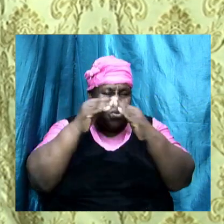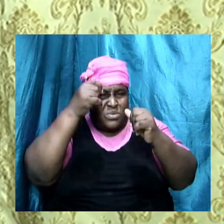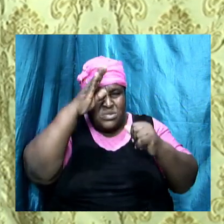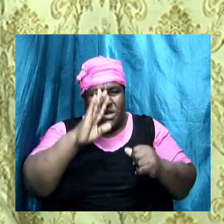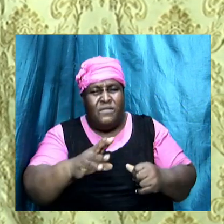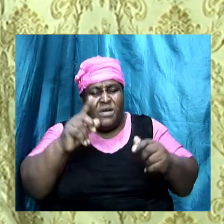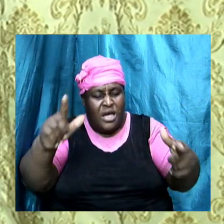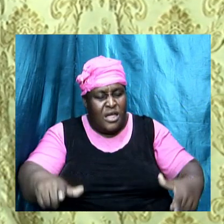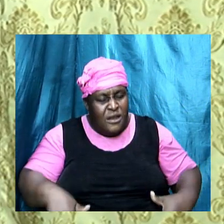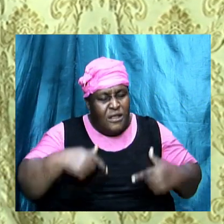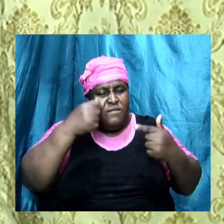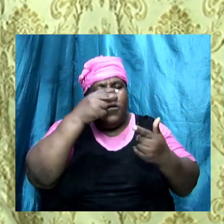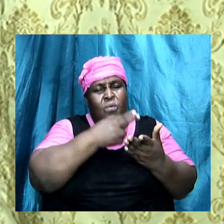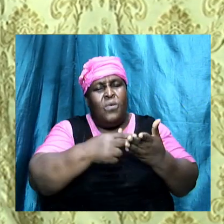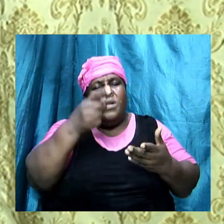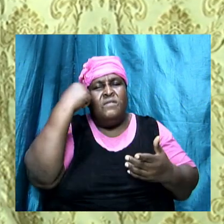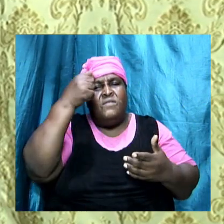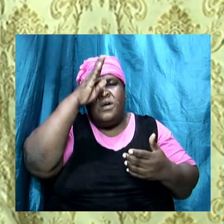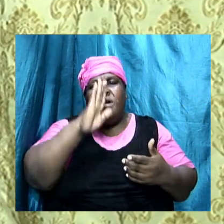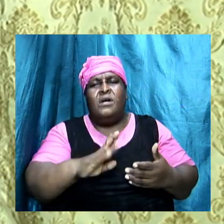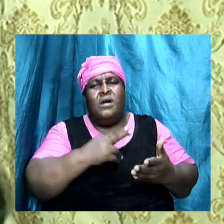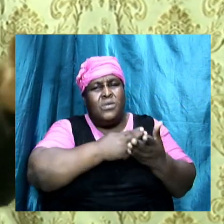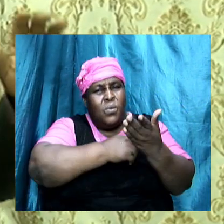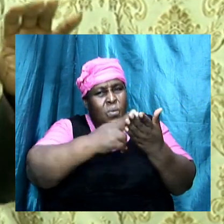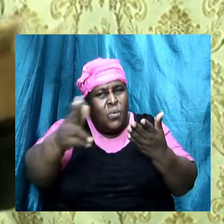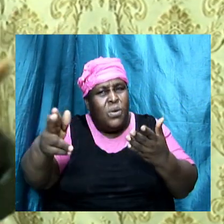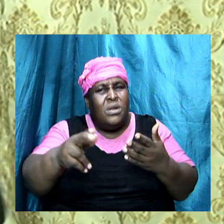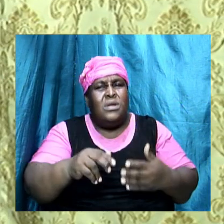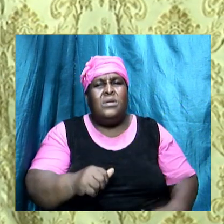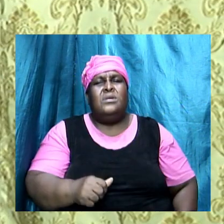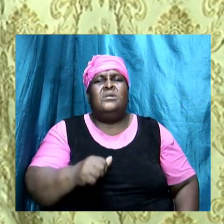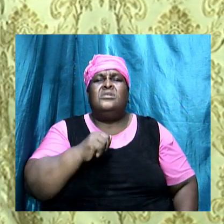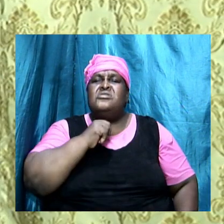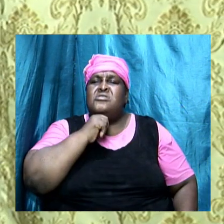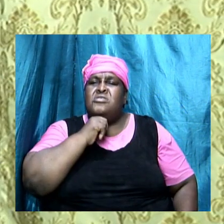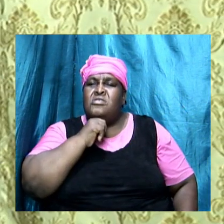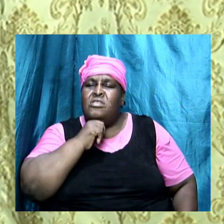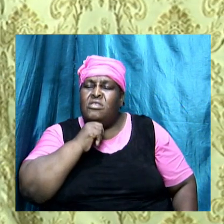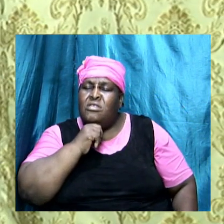for he is holy not choking down